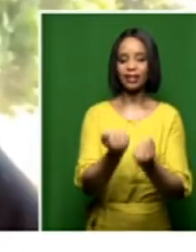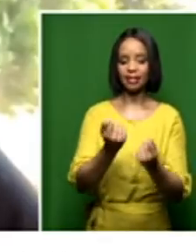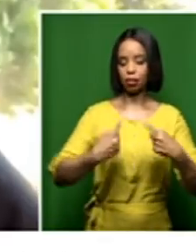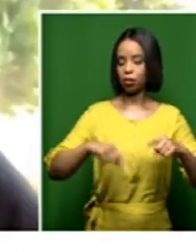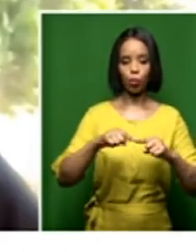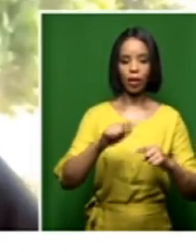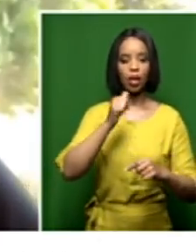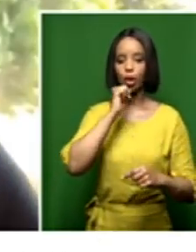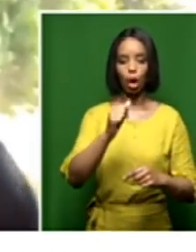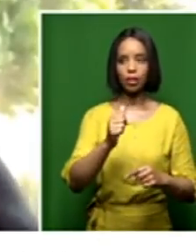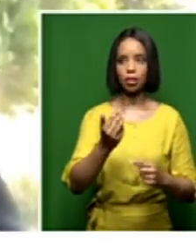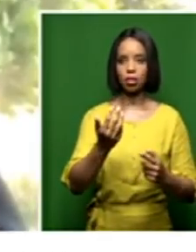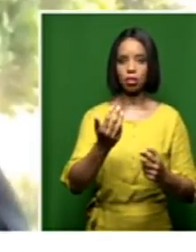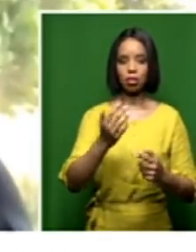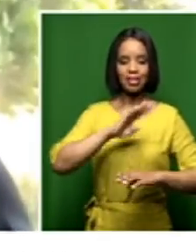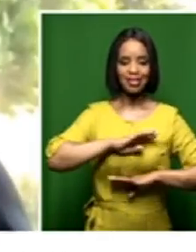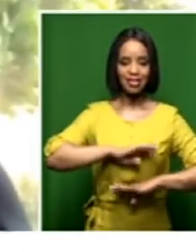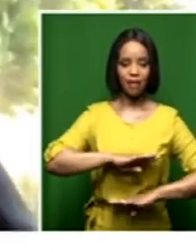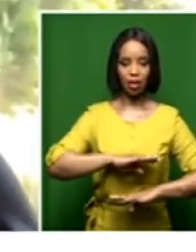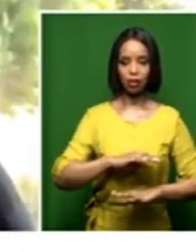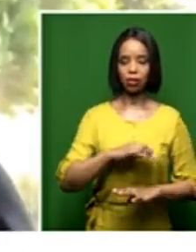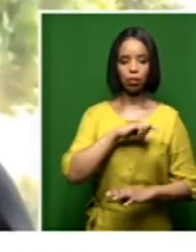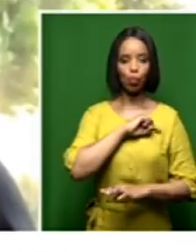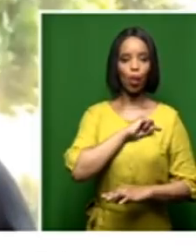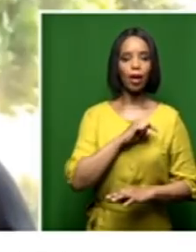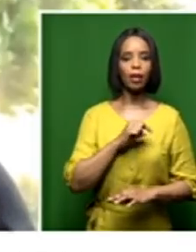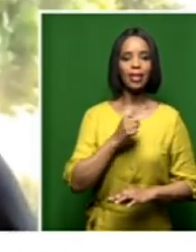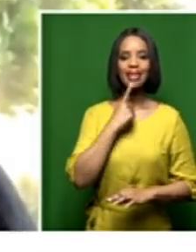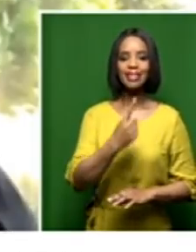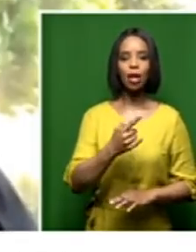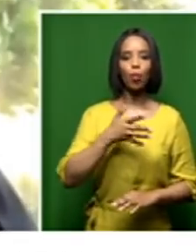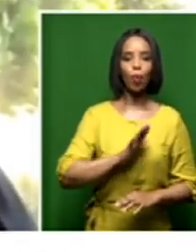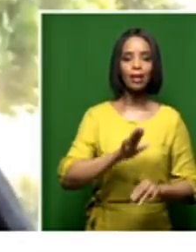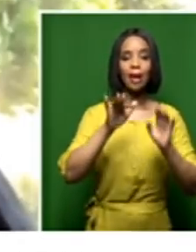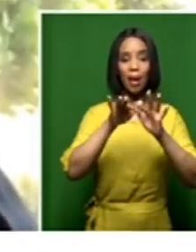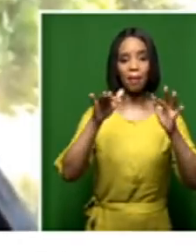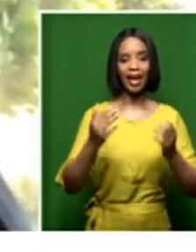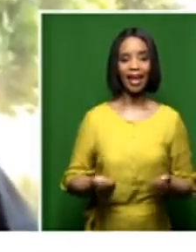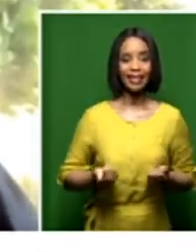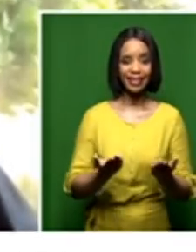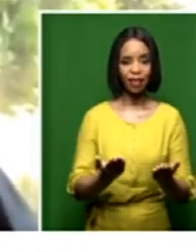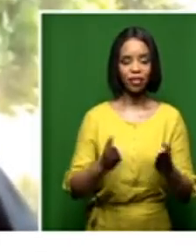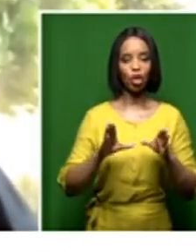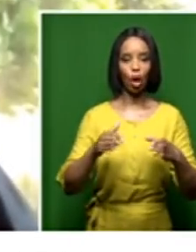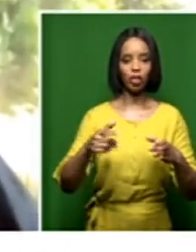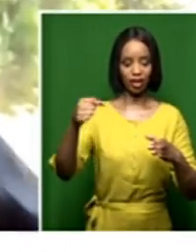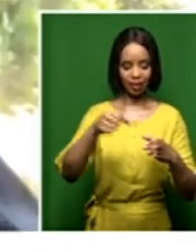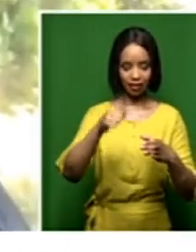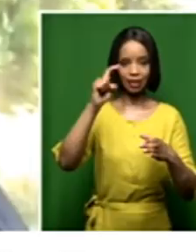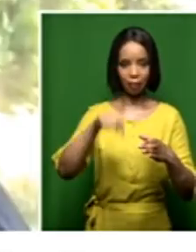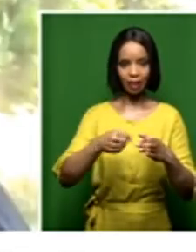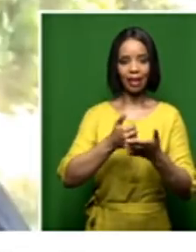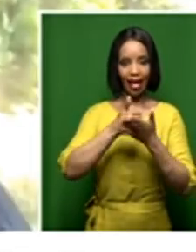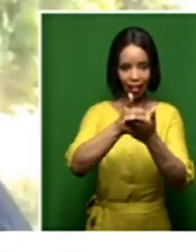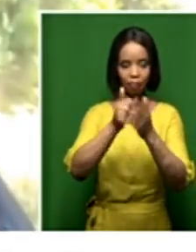that department to a point where we're saying we wanted a public service commission to come in to assist that department. I